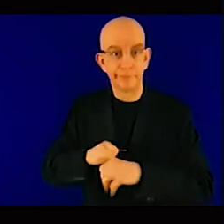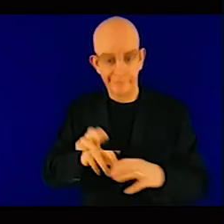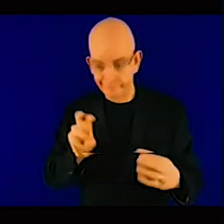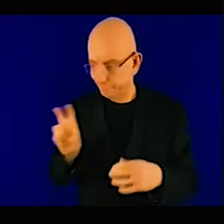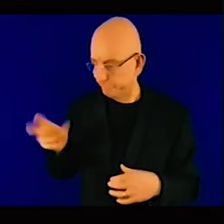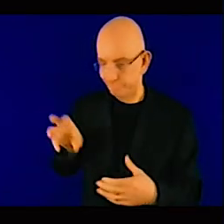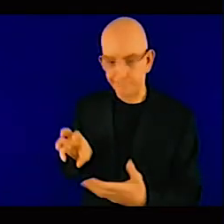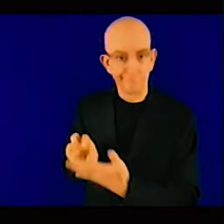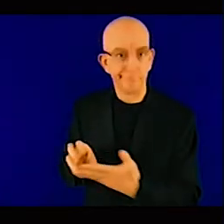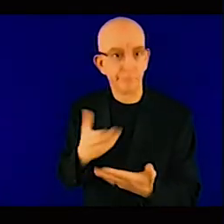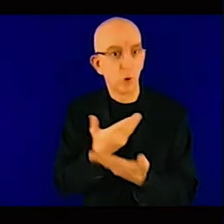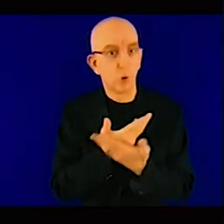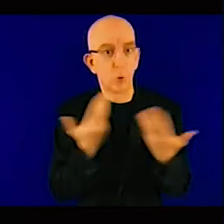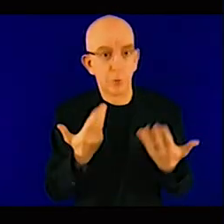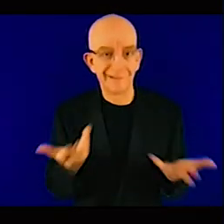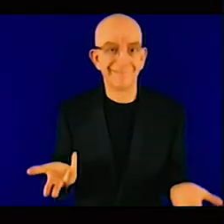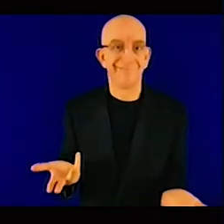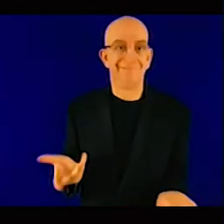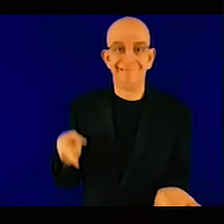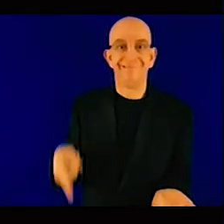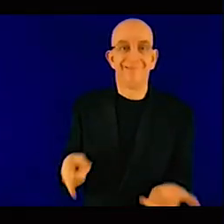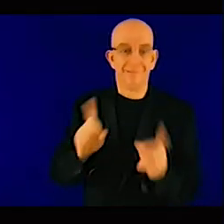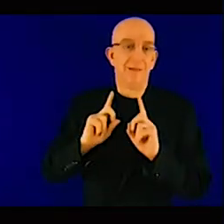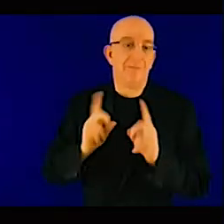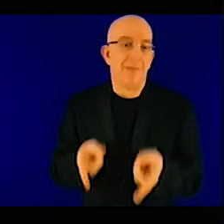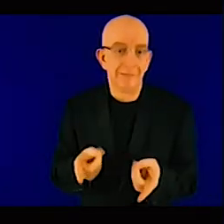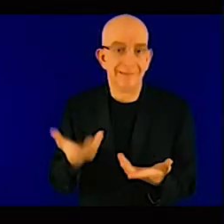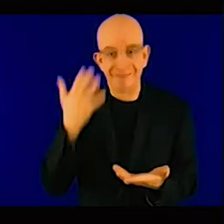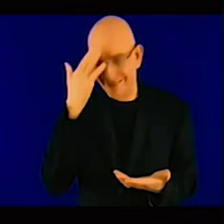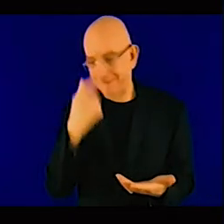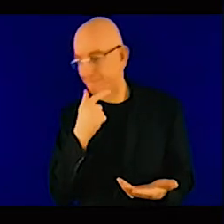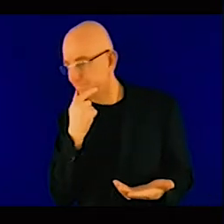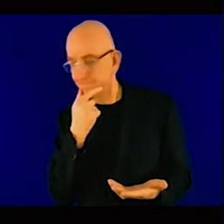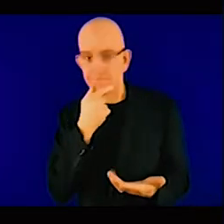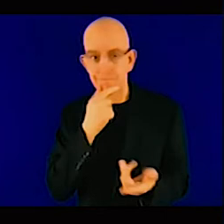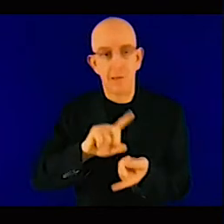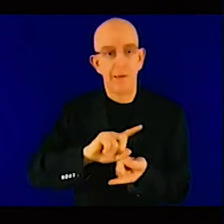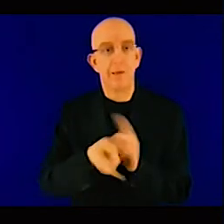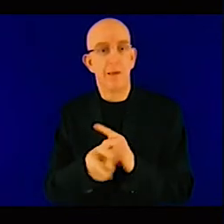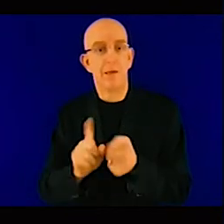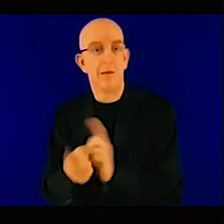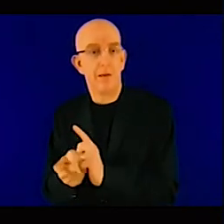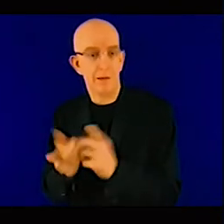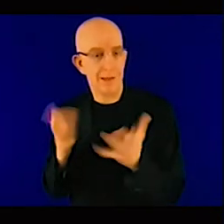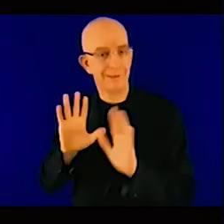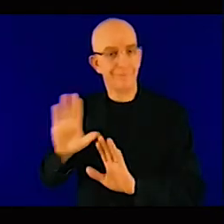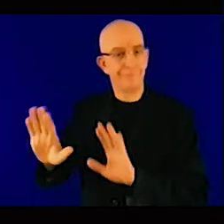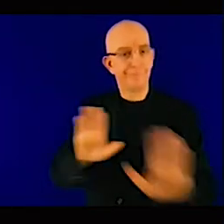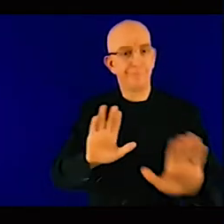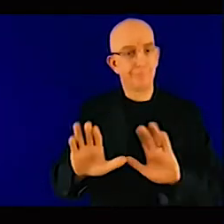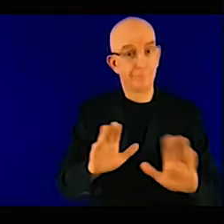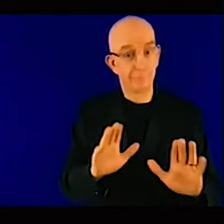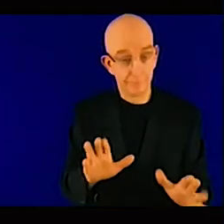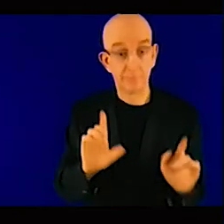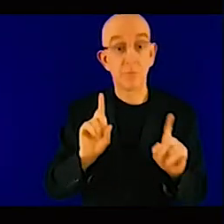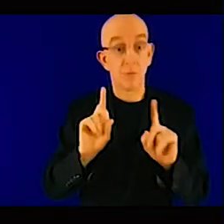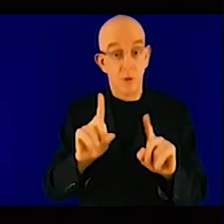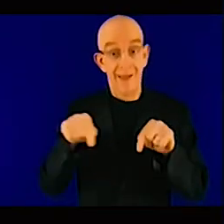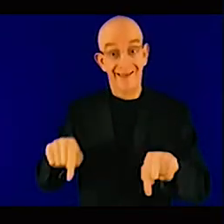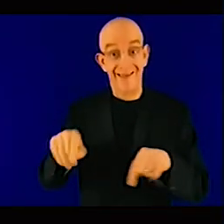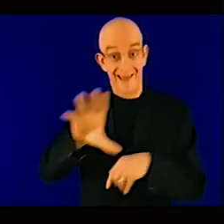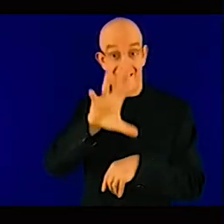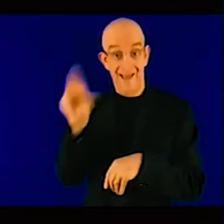circumstances of, uh, Africa, I think, uh, somebody, uh, may, uh, raise the idea of interconnection.